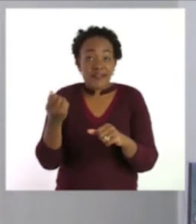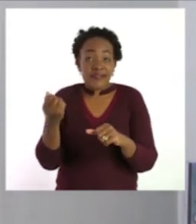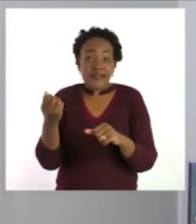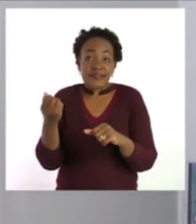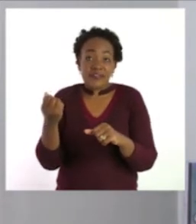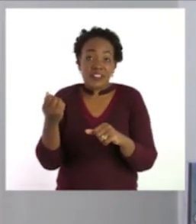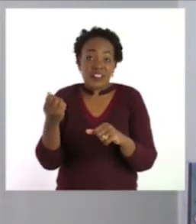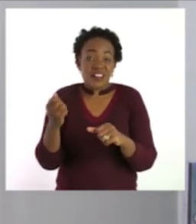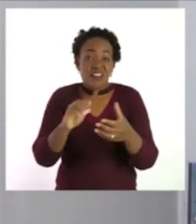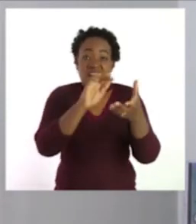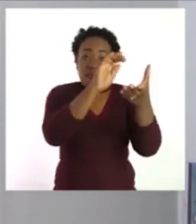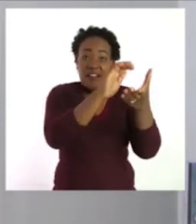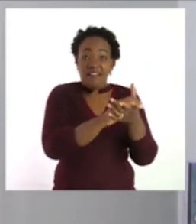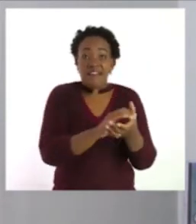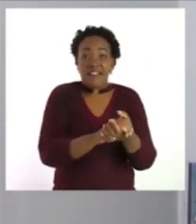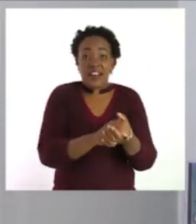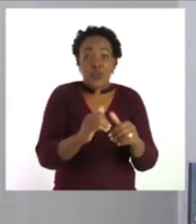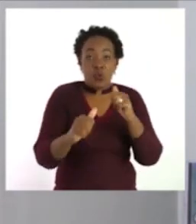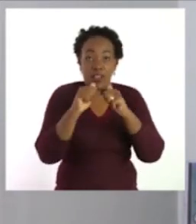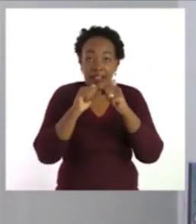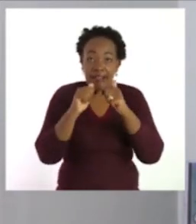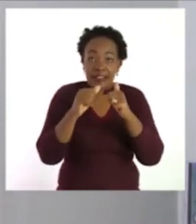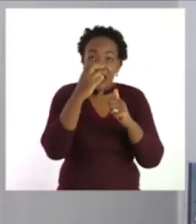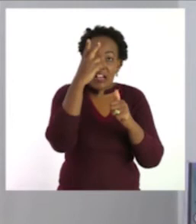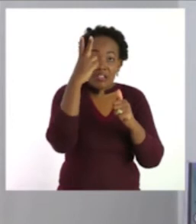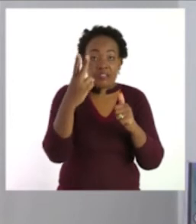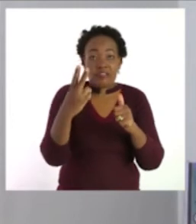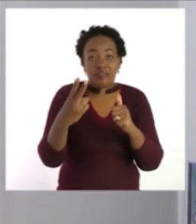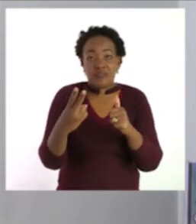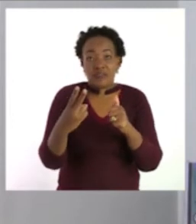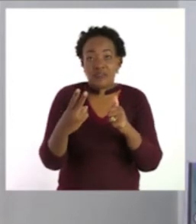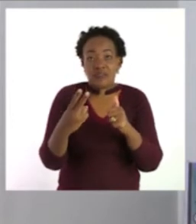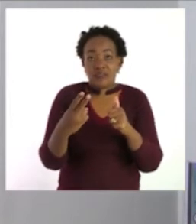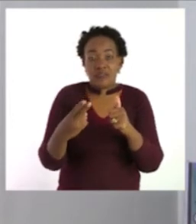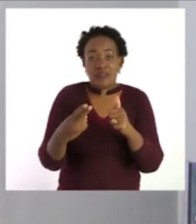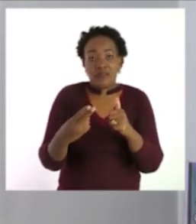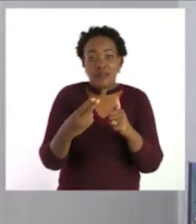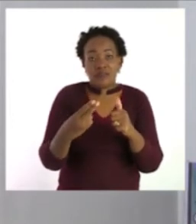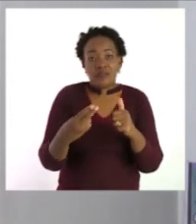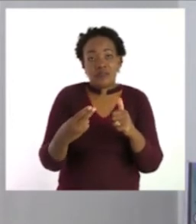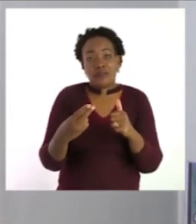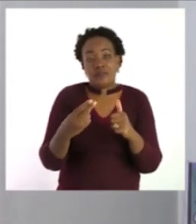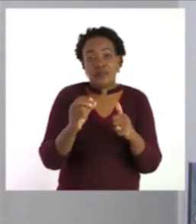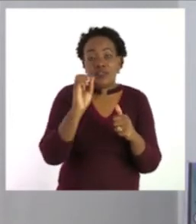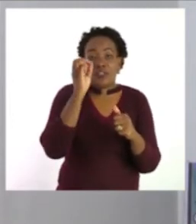My friend will eat two pieces out of four.